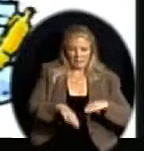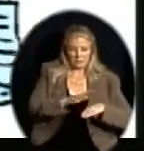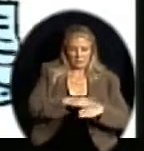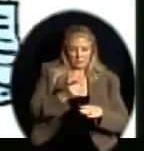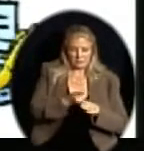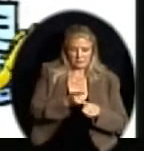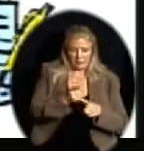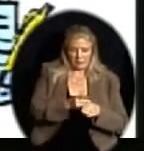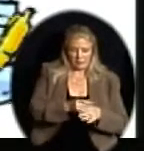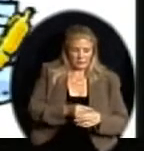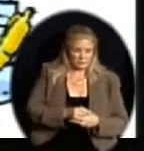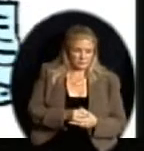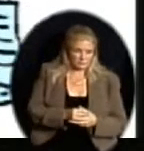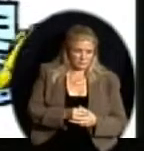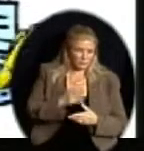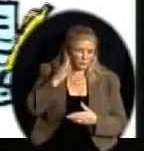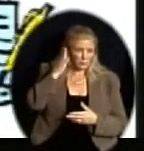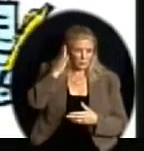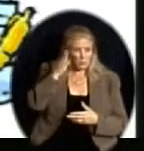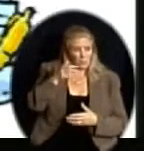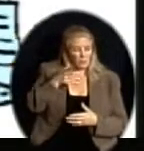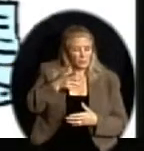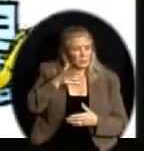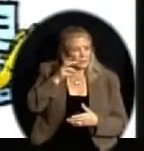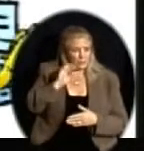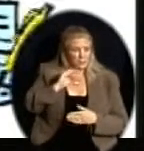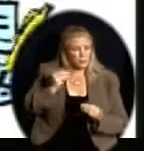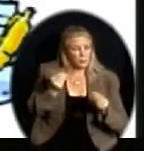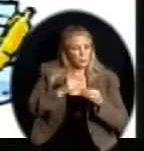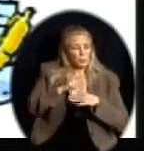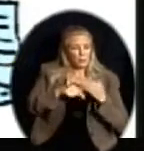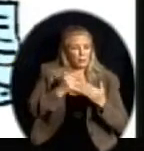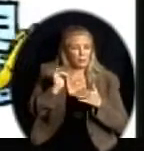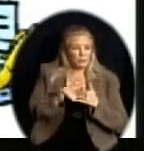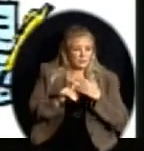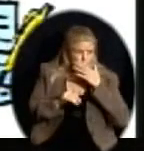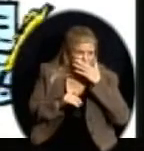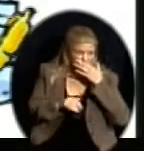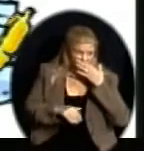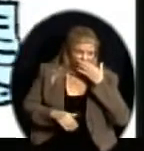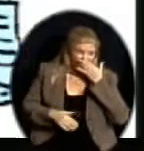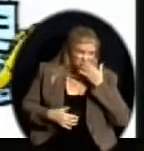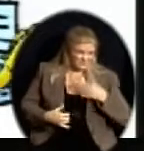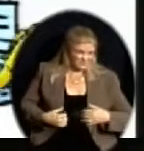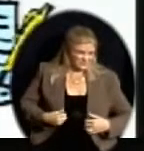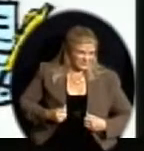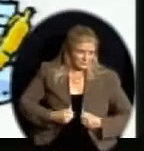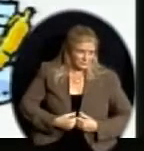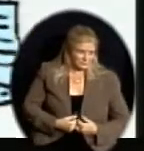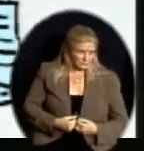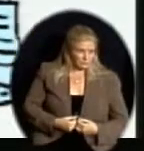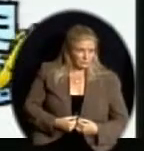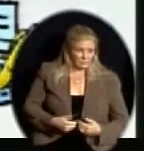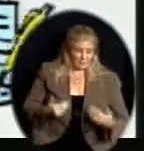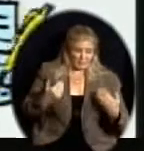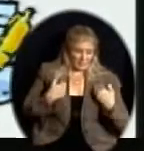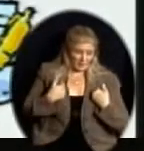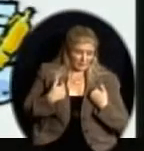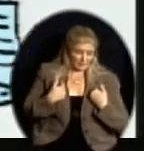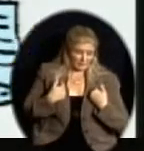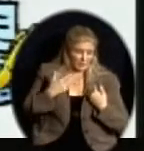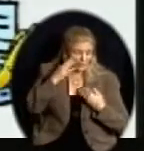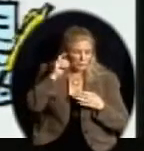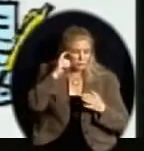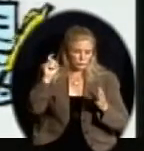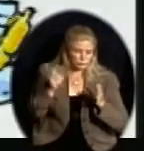the details of that. One of the things that I noted that we went from the manual we were using, which